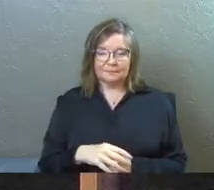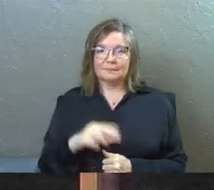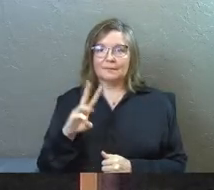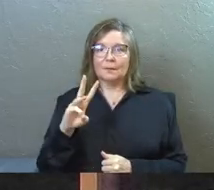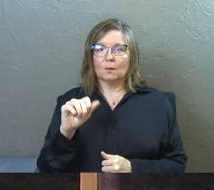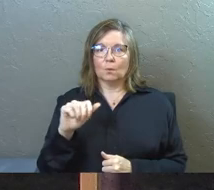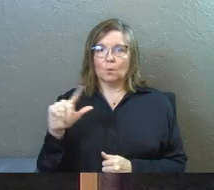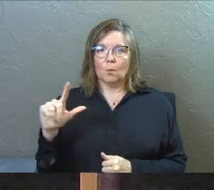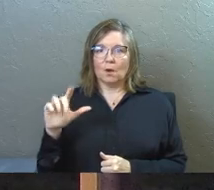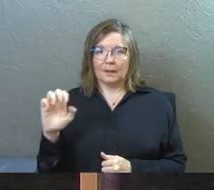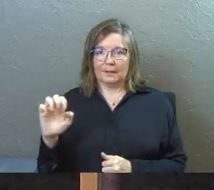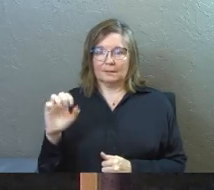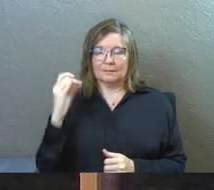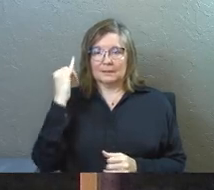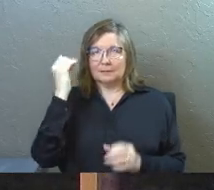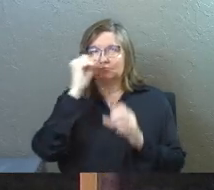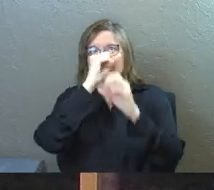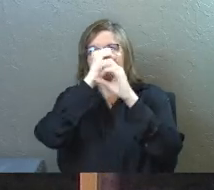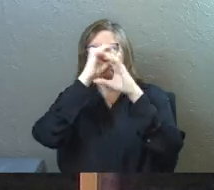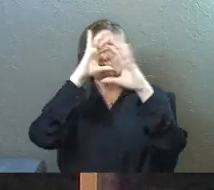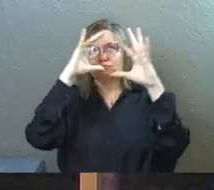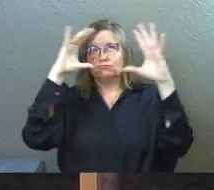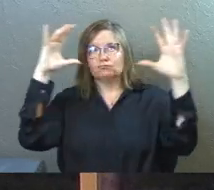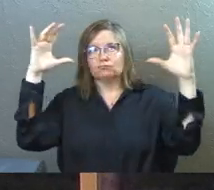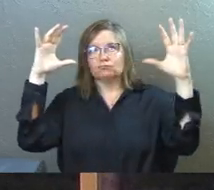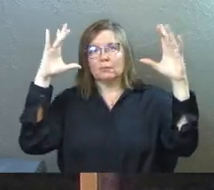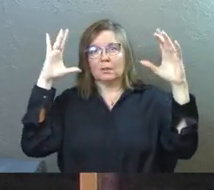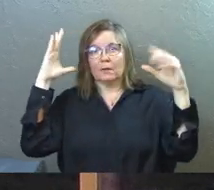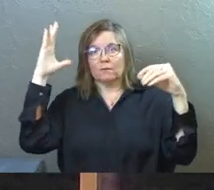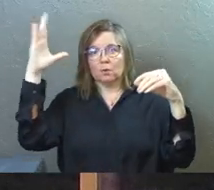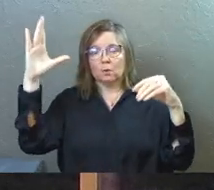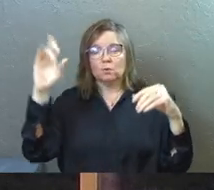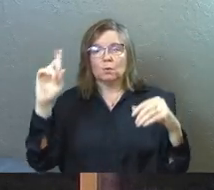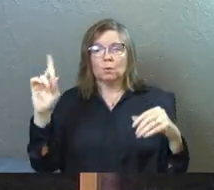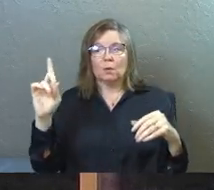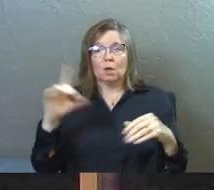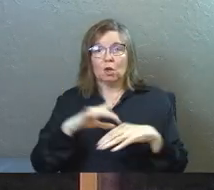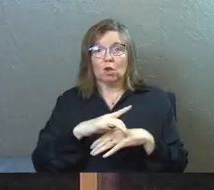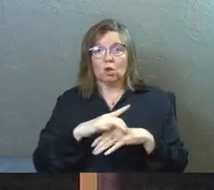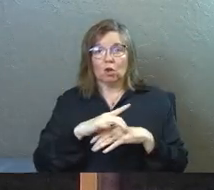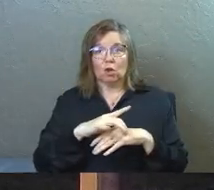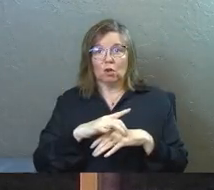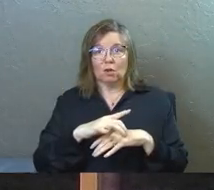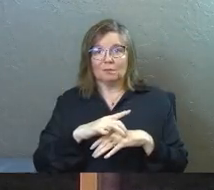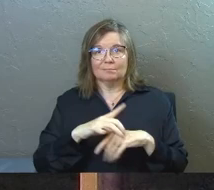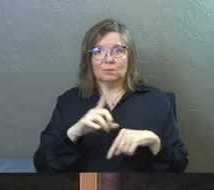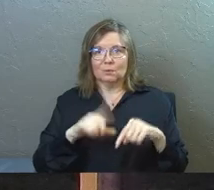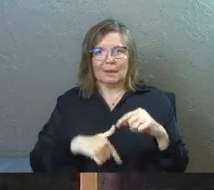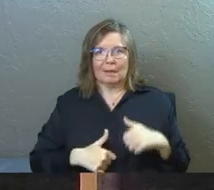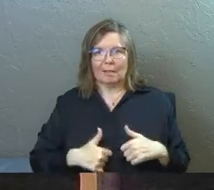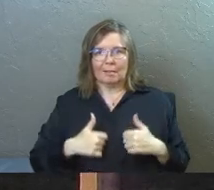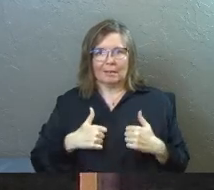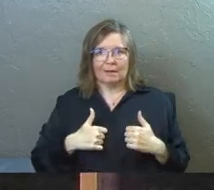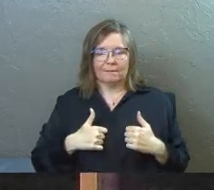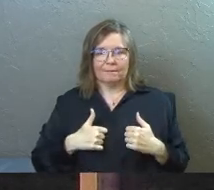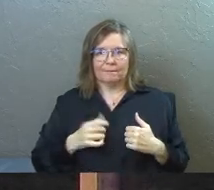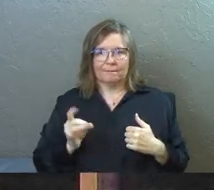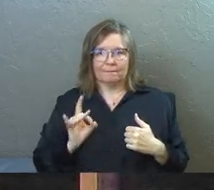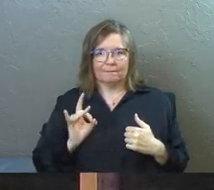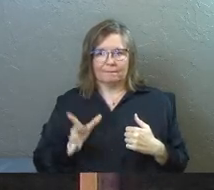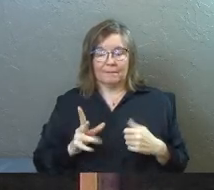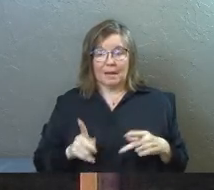WALL-E imagines a place in the future where Earth has become uninhabitable and